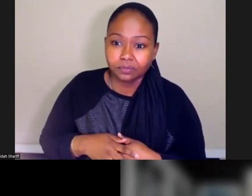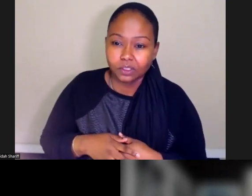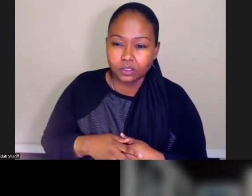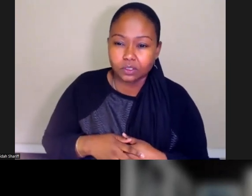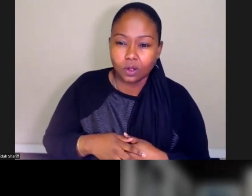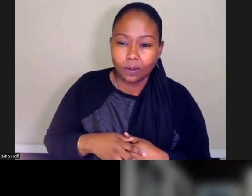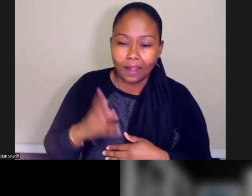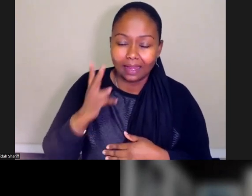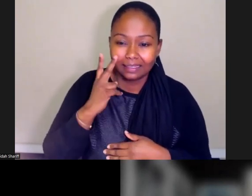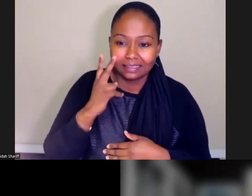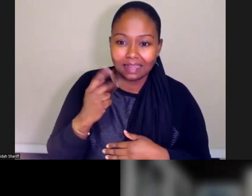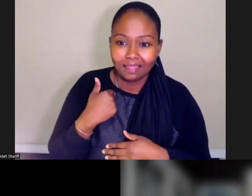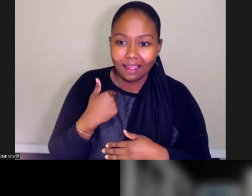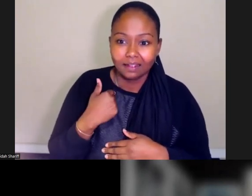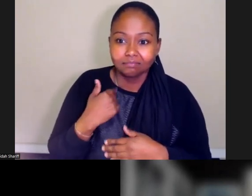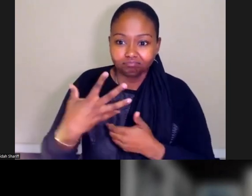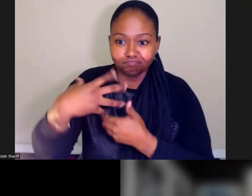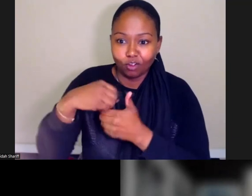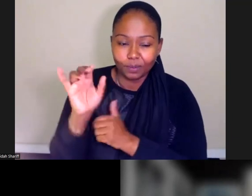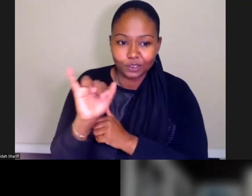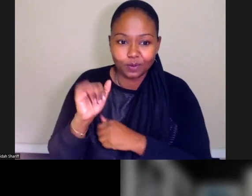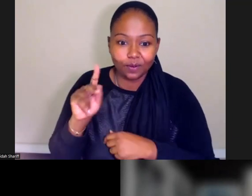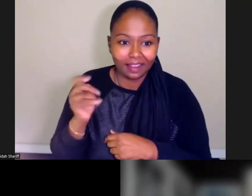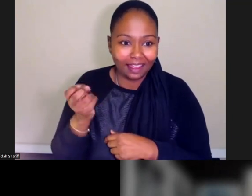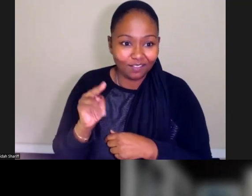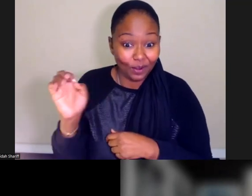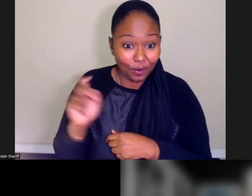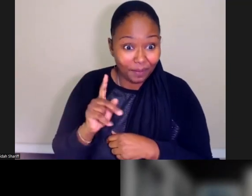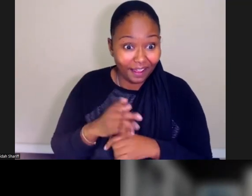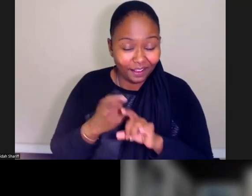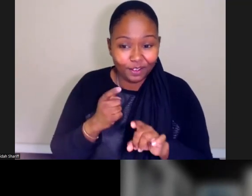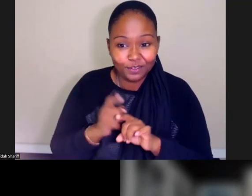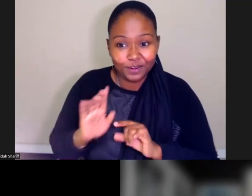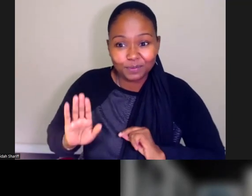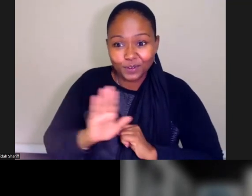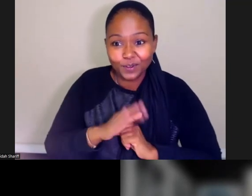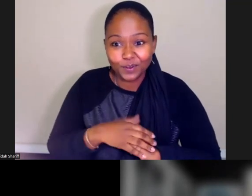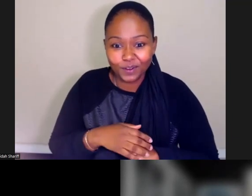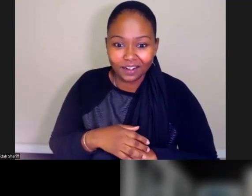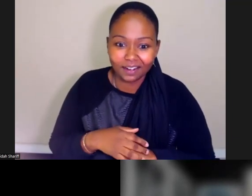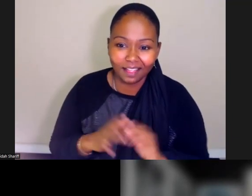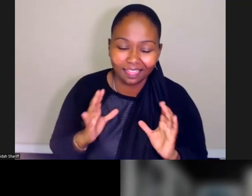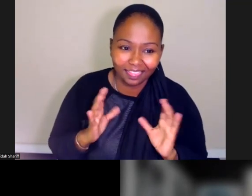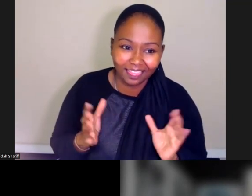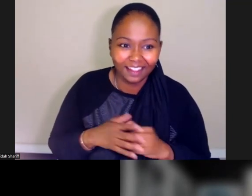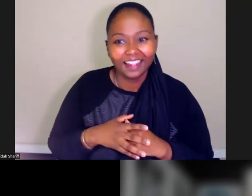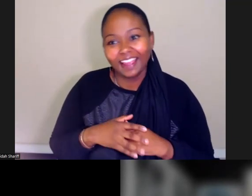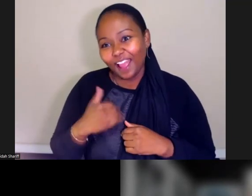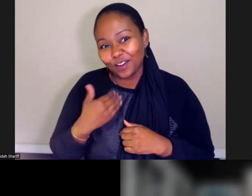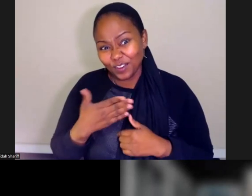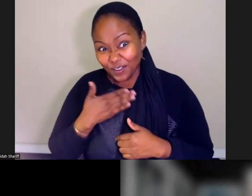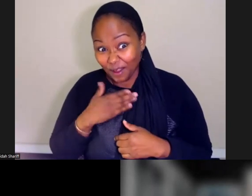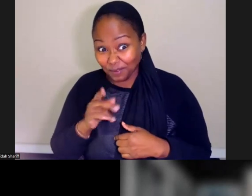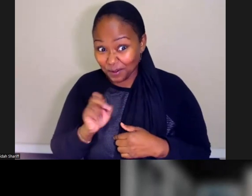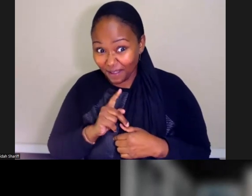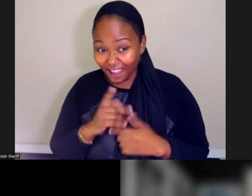with the behavioral health task force. So, Kevin, I'm so happy you're back from your sabbatical. I don't know if you're happy to be back from